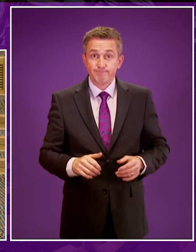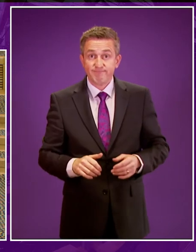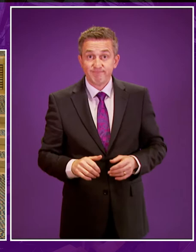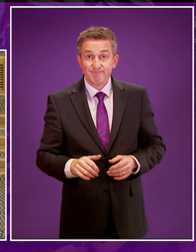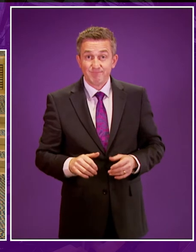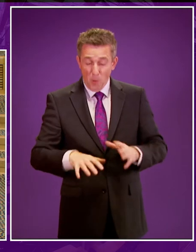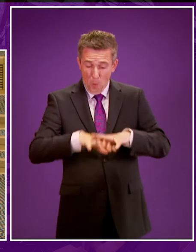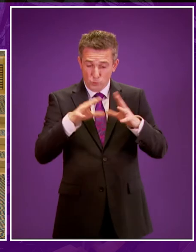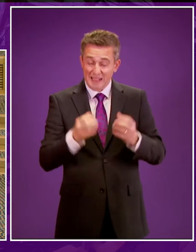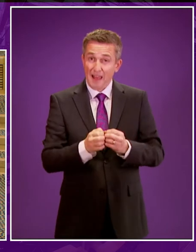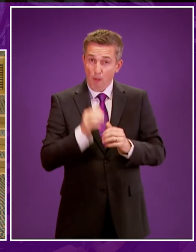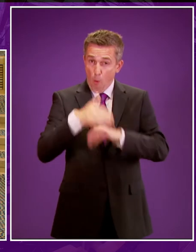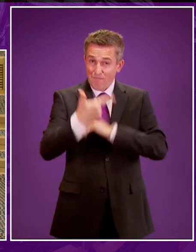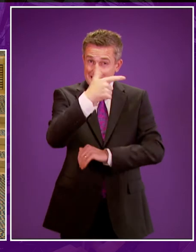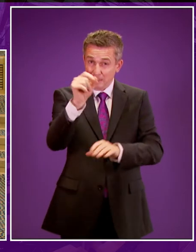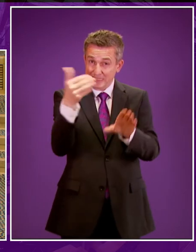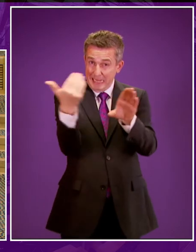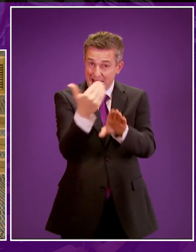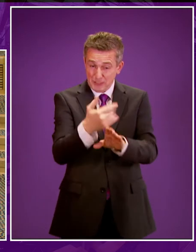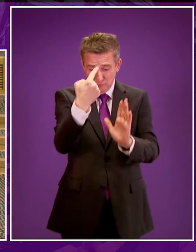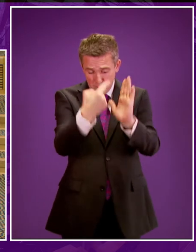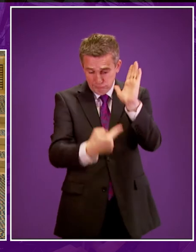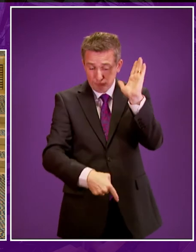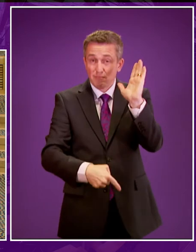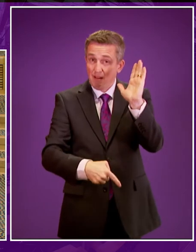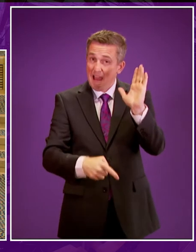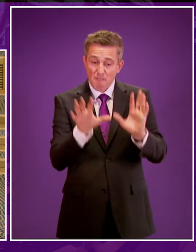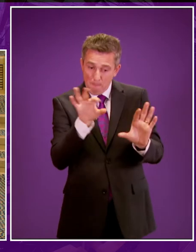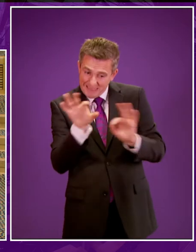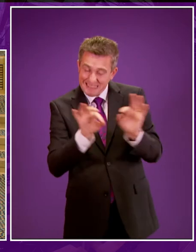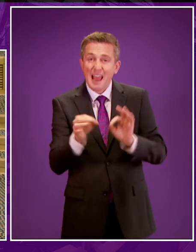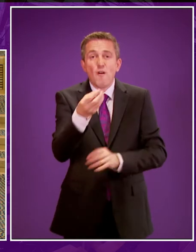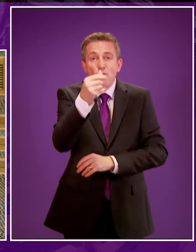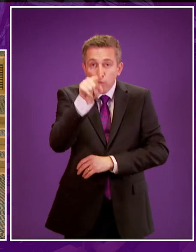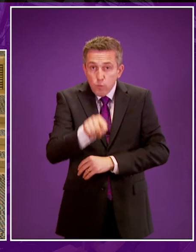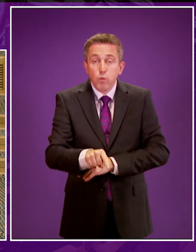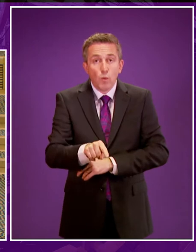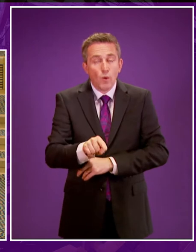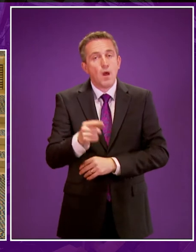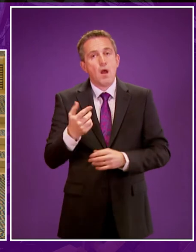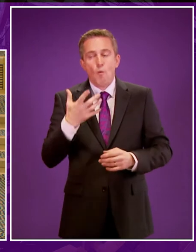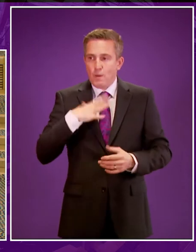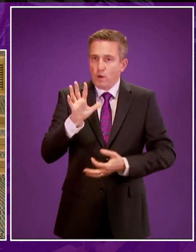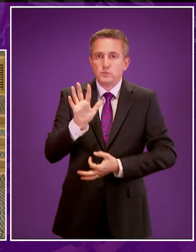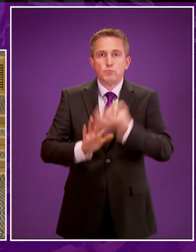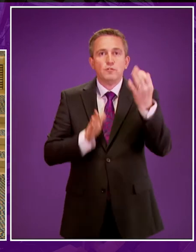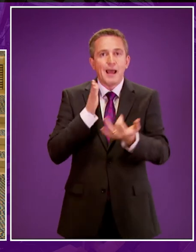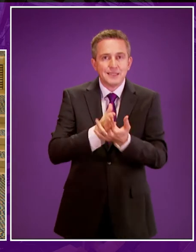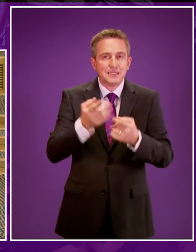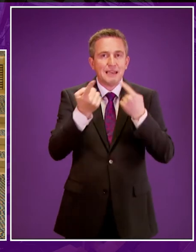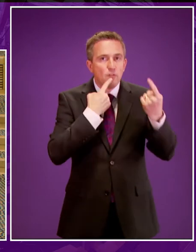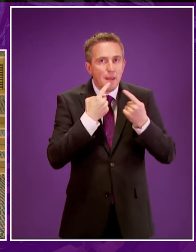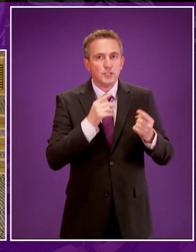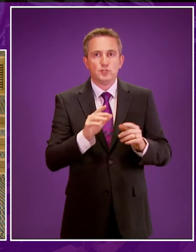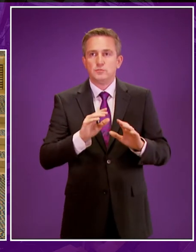in the BSL national plan and I have only been able to mention some of them. There are also actions to improve access to information and services in